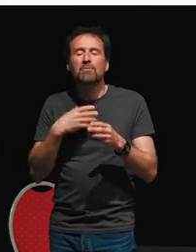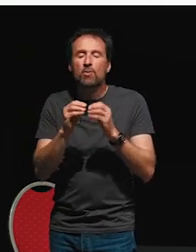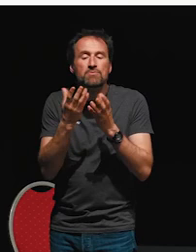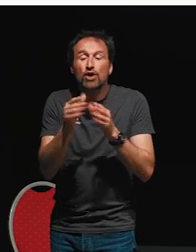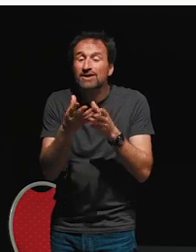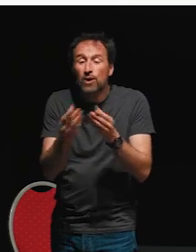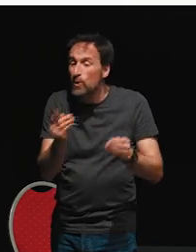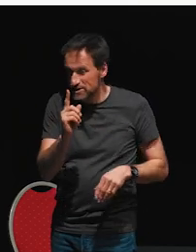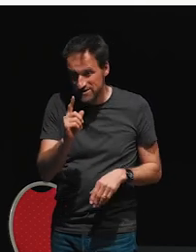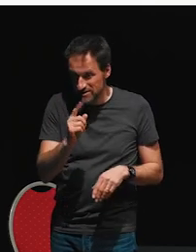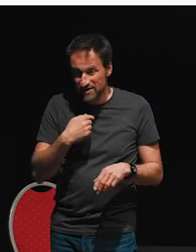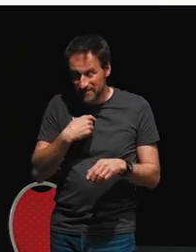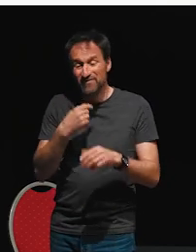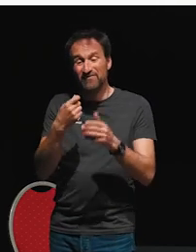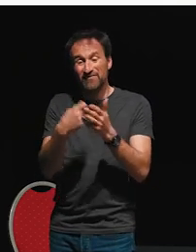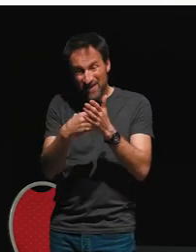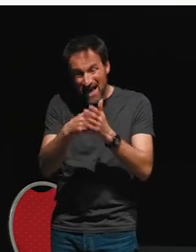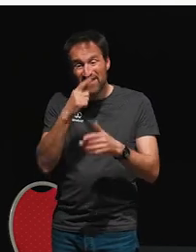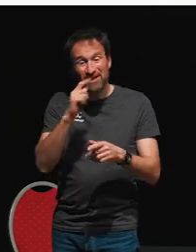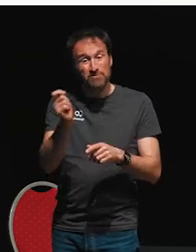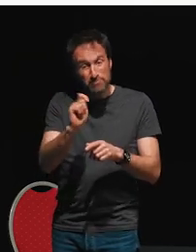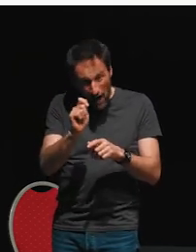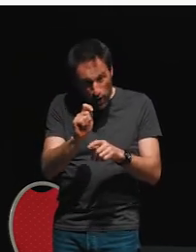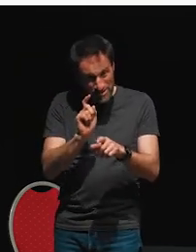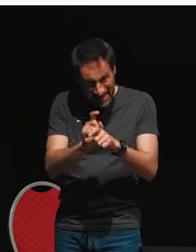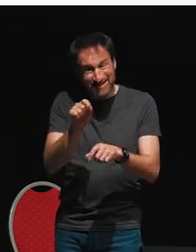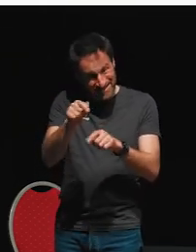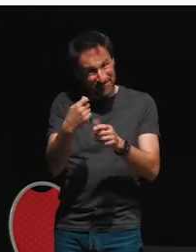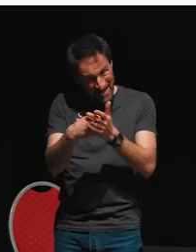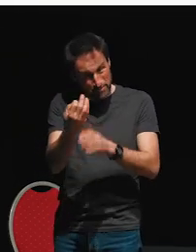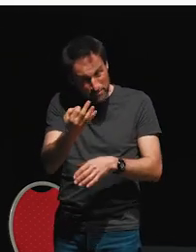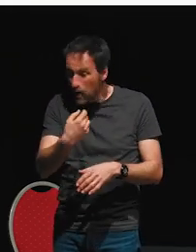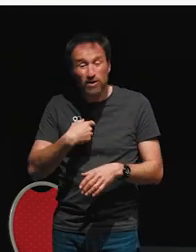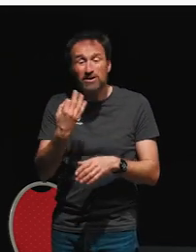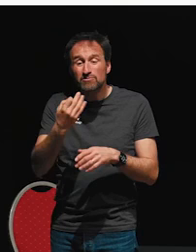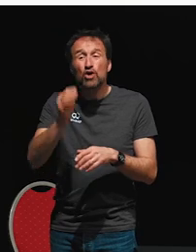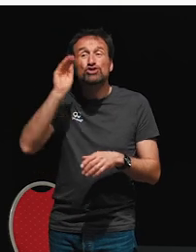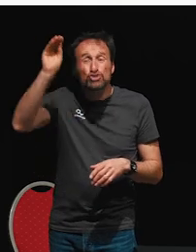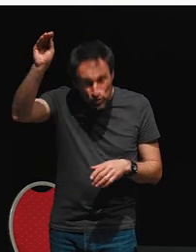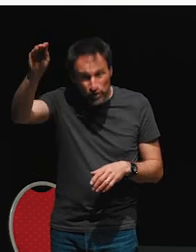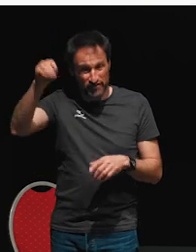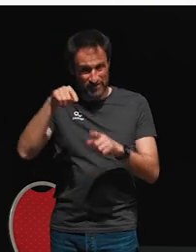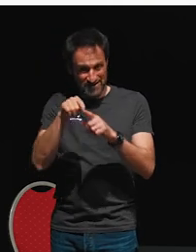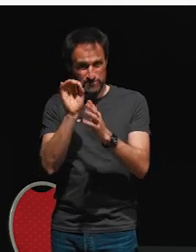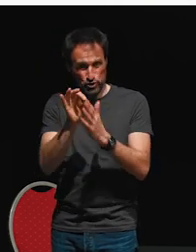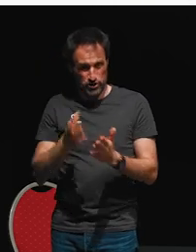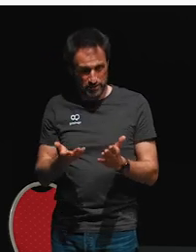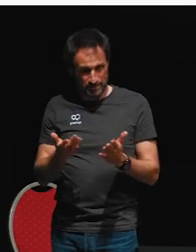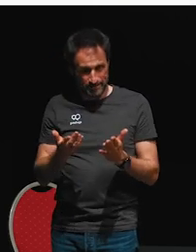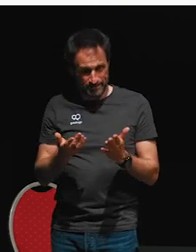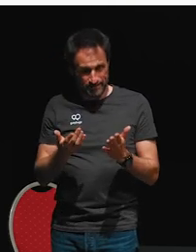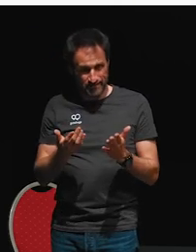I don't need this value when pause is clicked. I'm going to need it at some point in the future. However, I can turn around and get it in the future